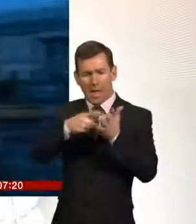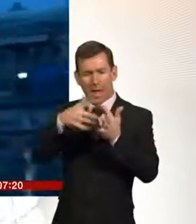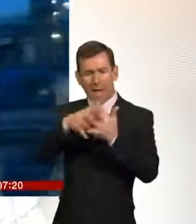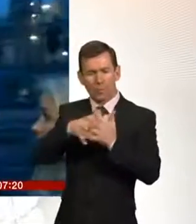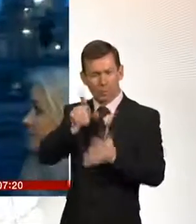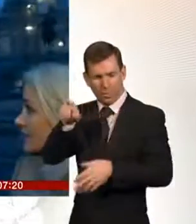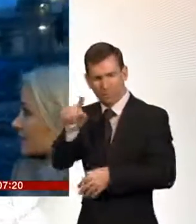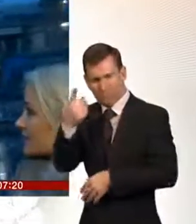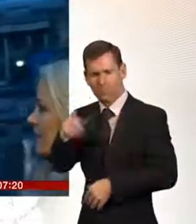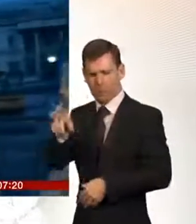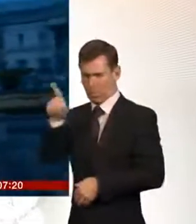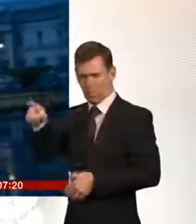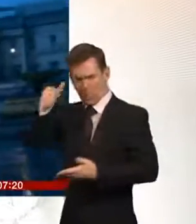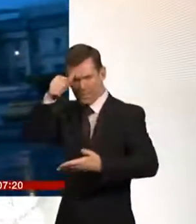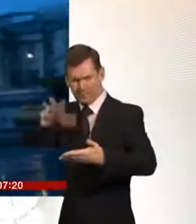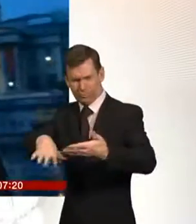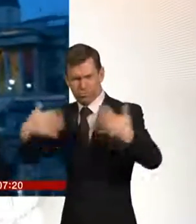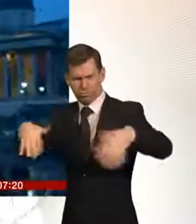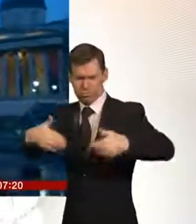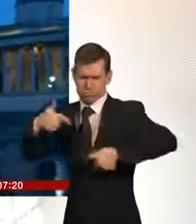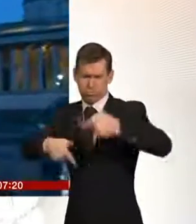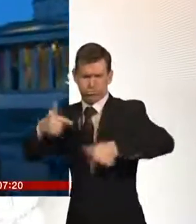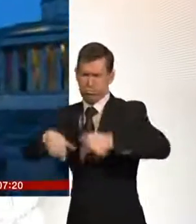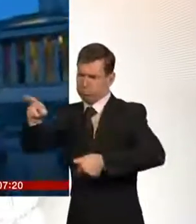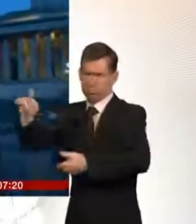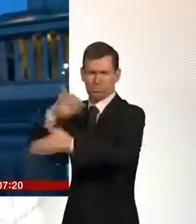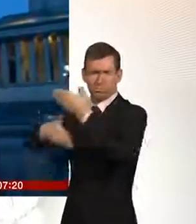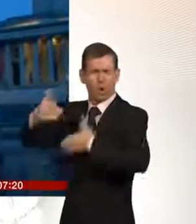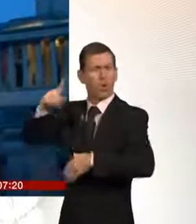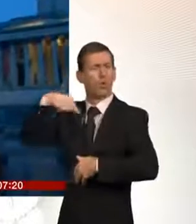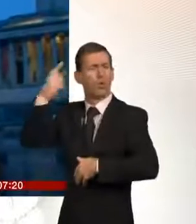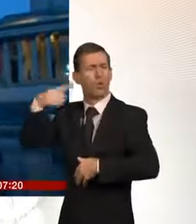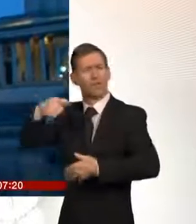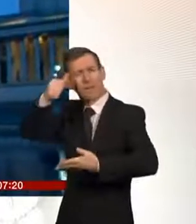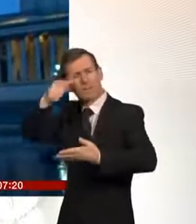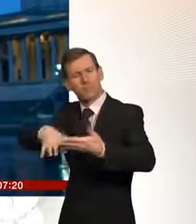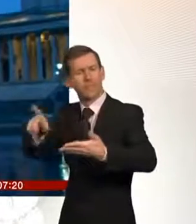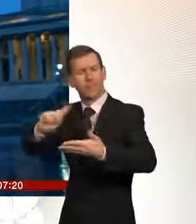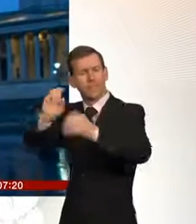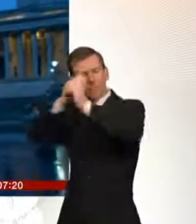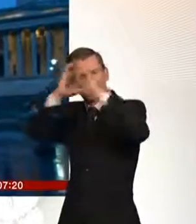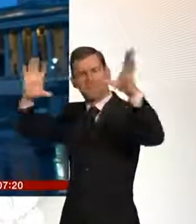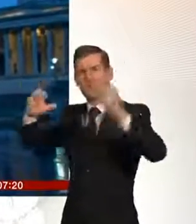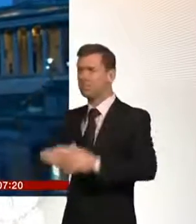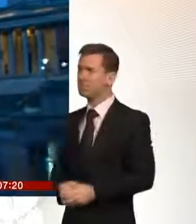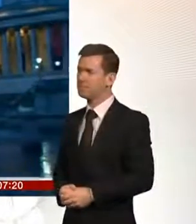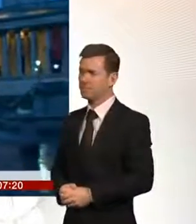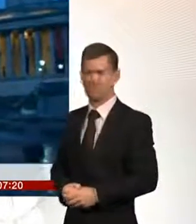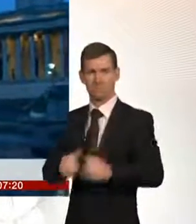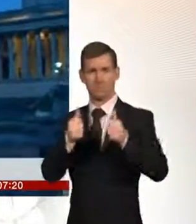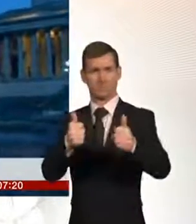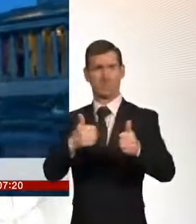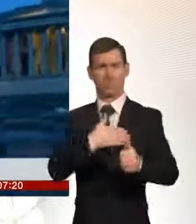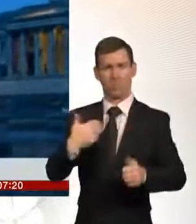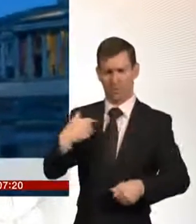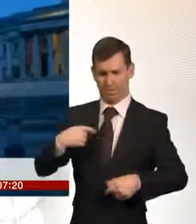an experienced cyclist tell me what it's like cycling on the roads in London day today well good morning I've been cycling to work for 15 years now